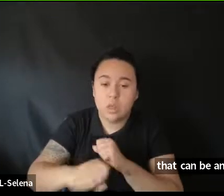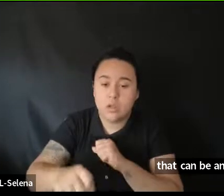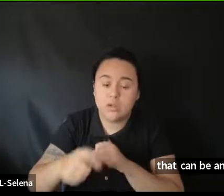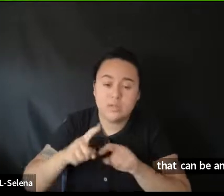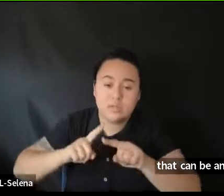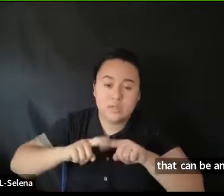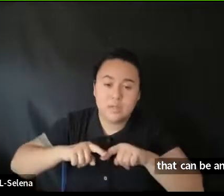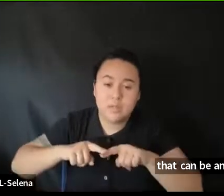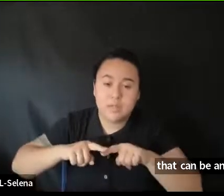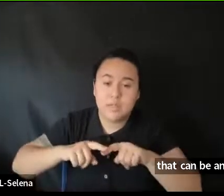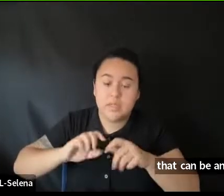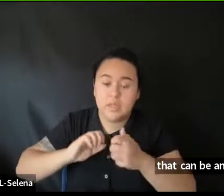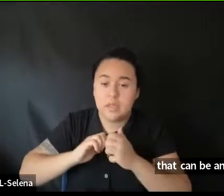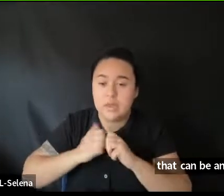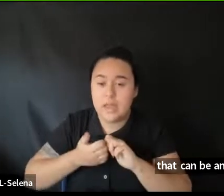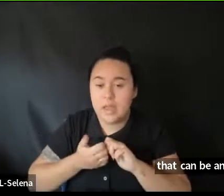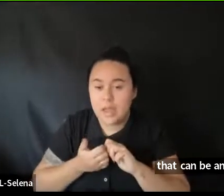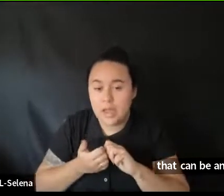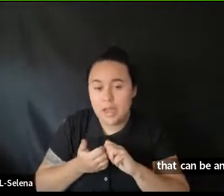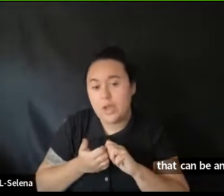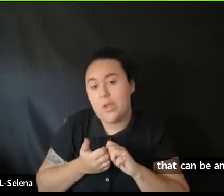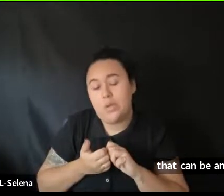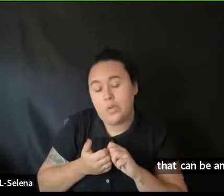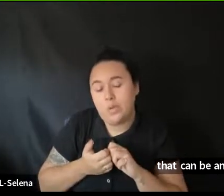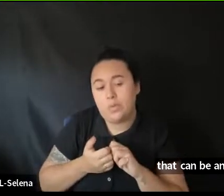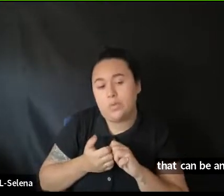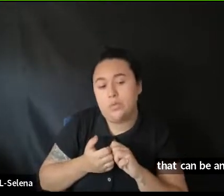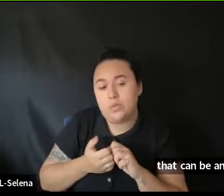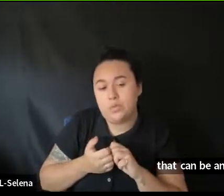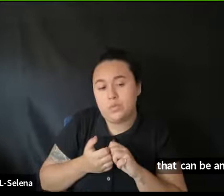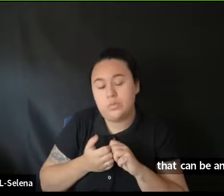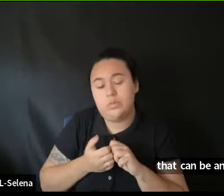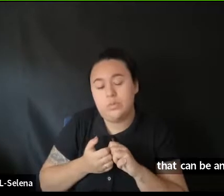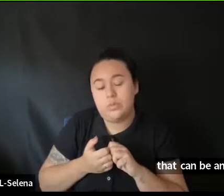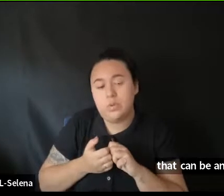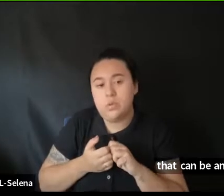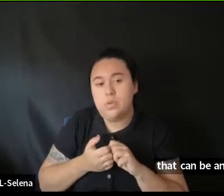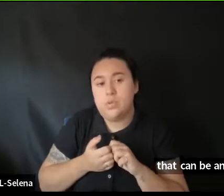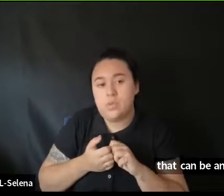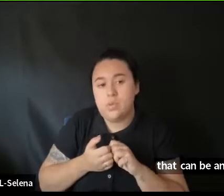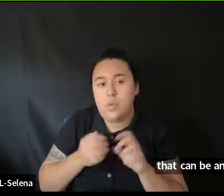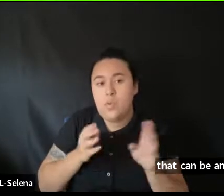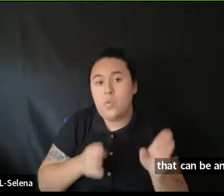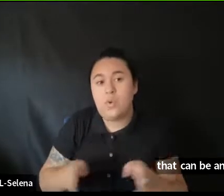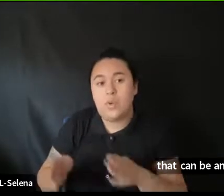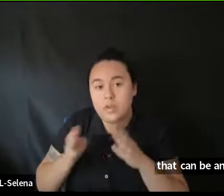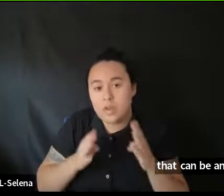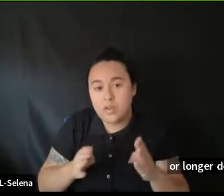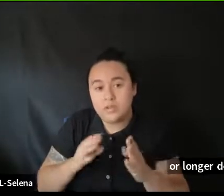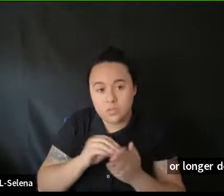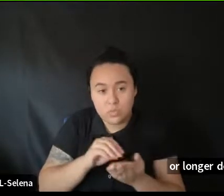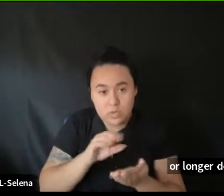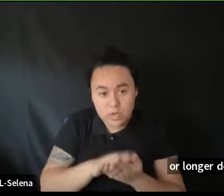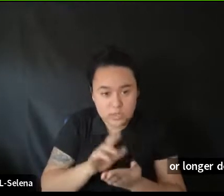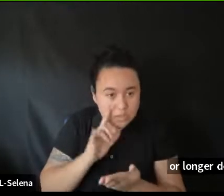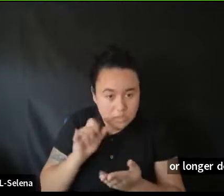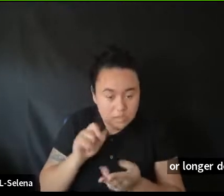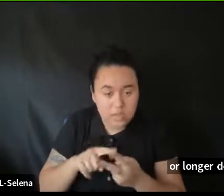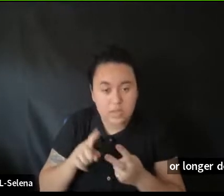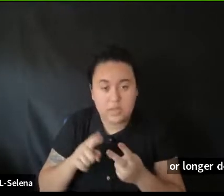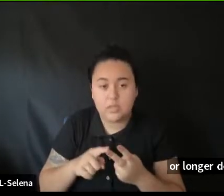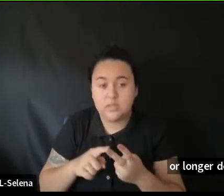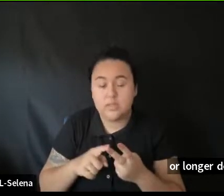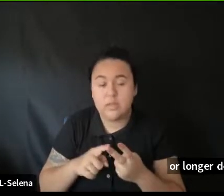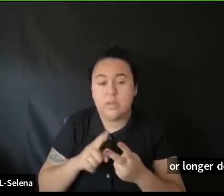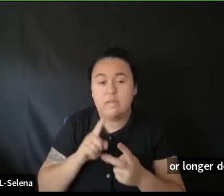on how organized your records are and how quickly you answer questions. So keep that stuff